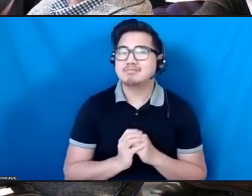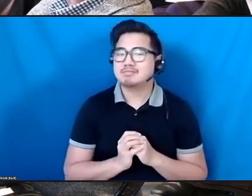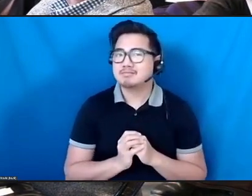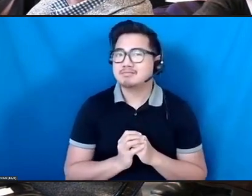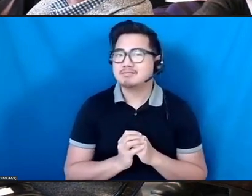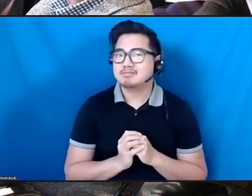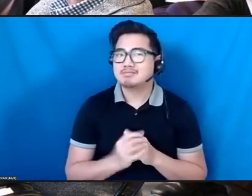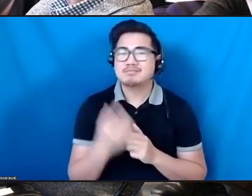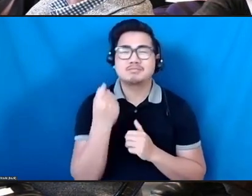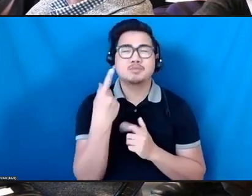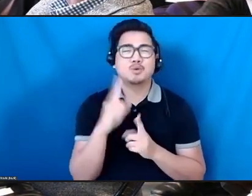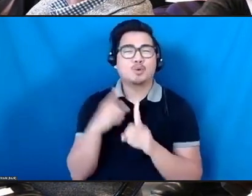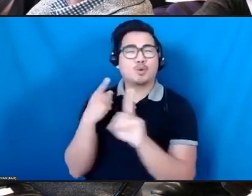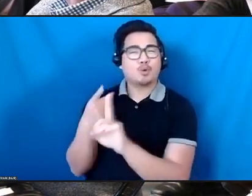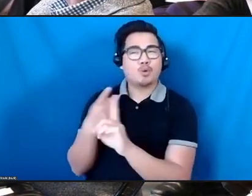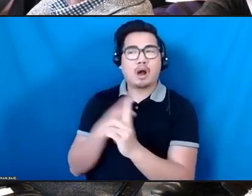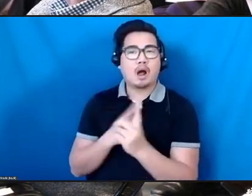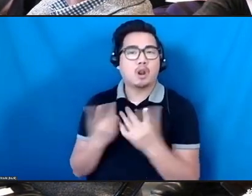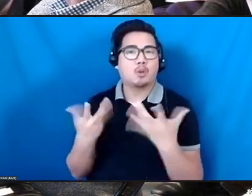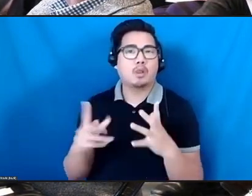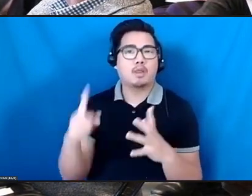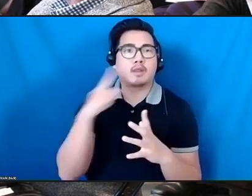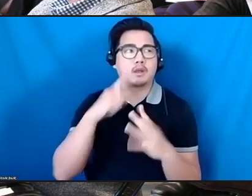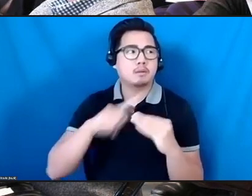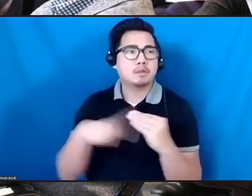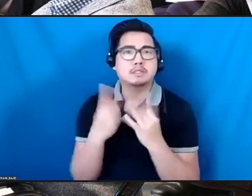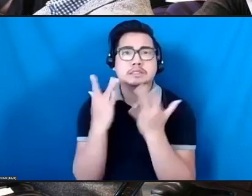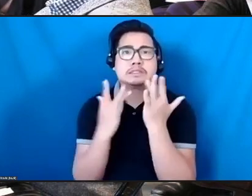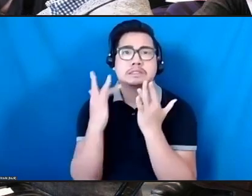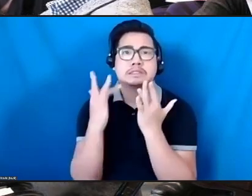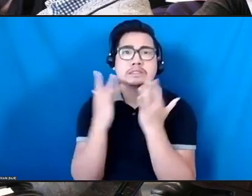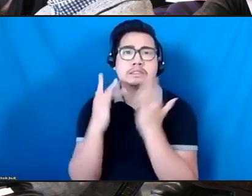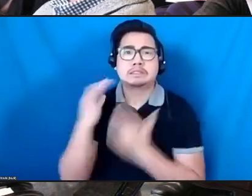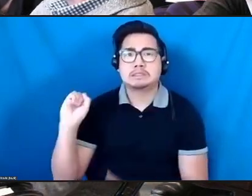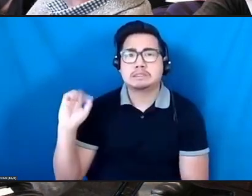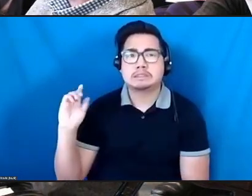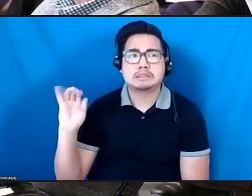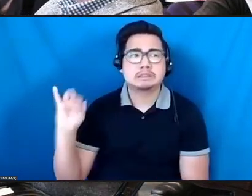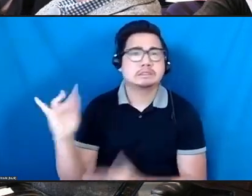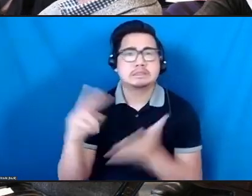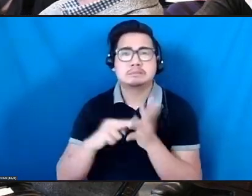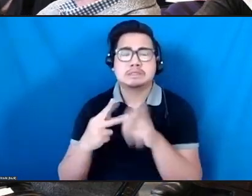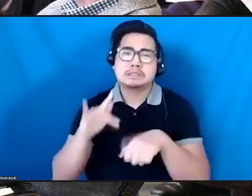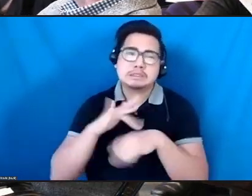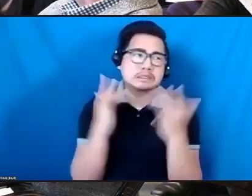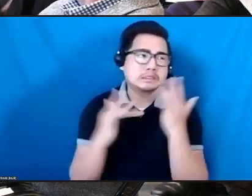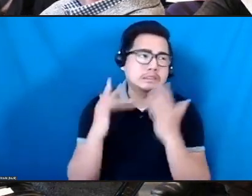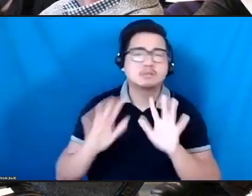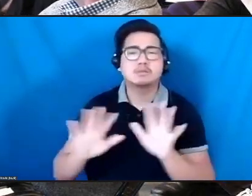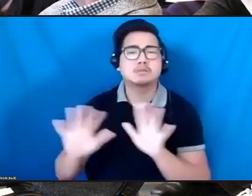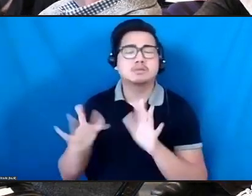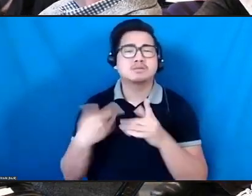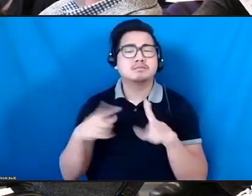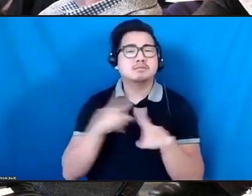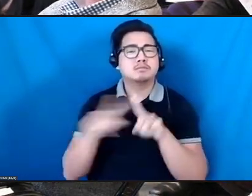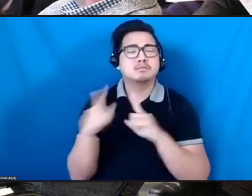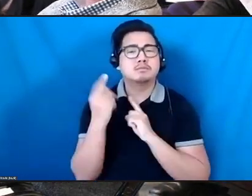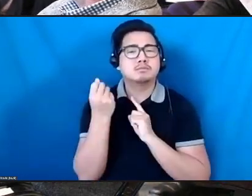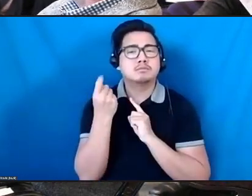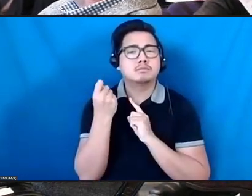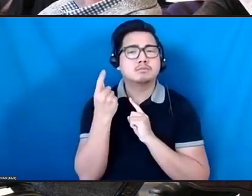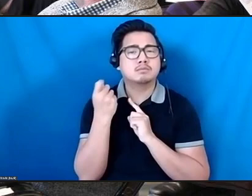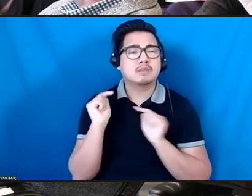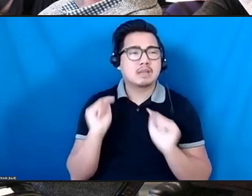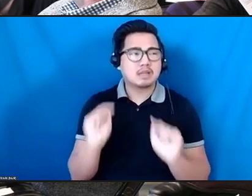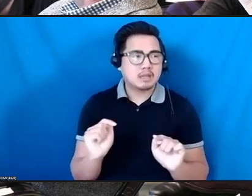culture of scarcity, the notion of room for error, that margin has gotten a lot narrower than I think we perceive